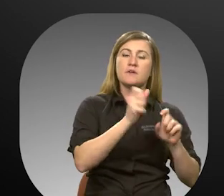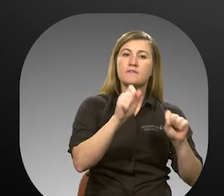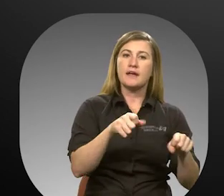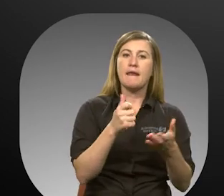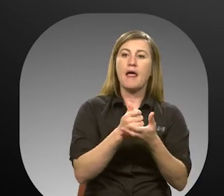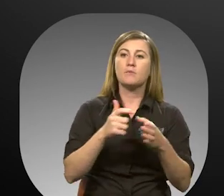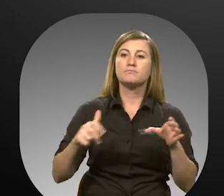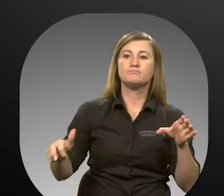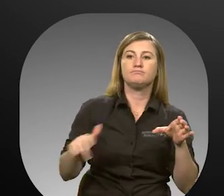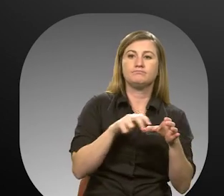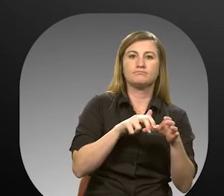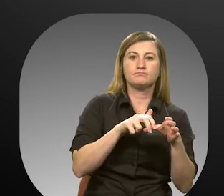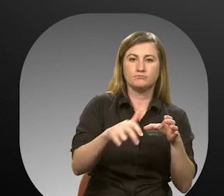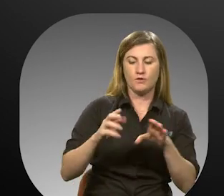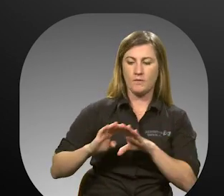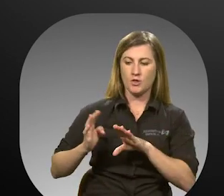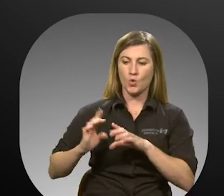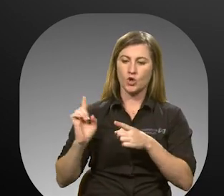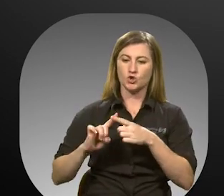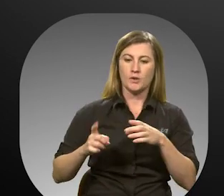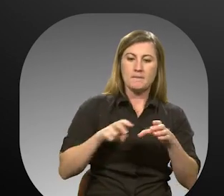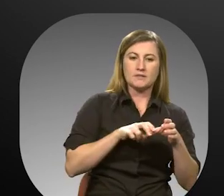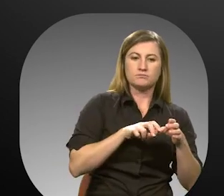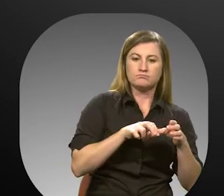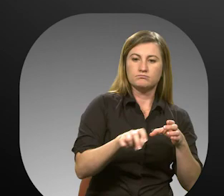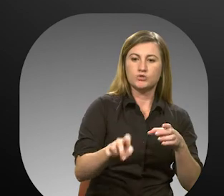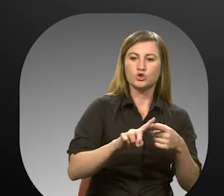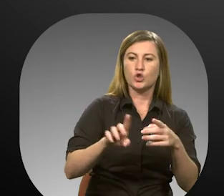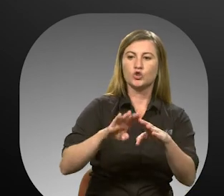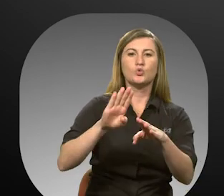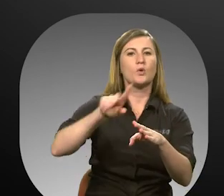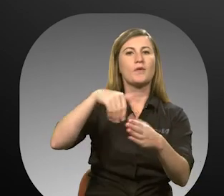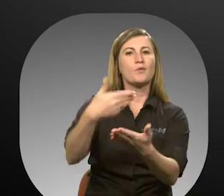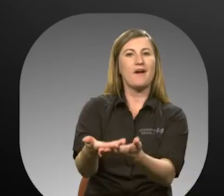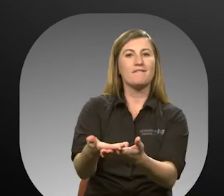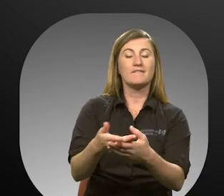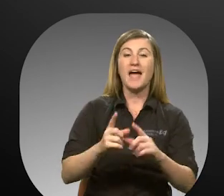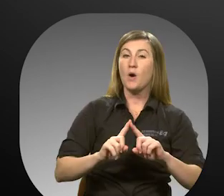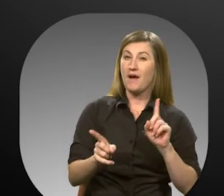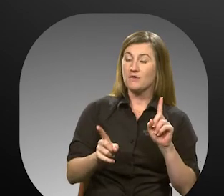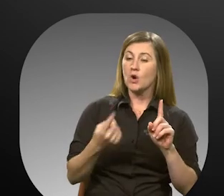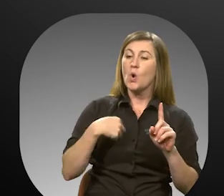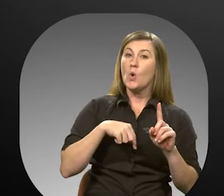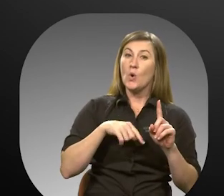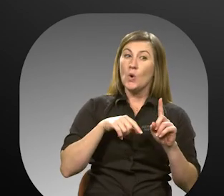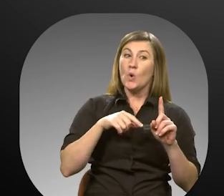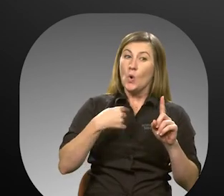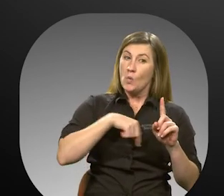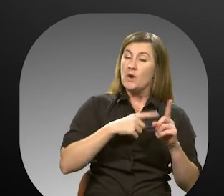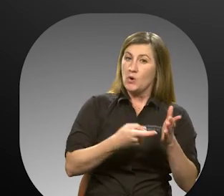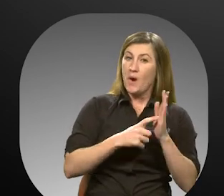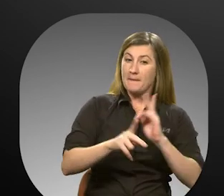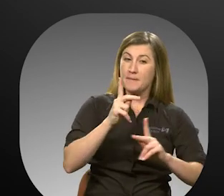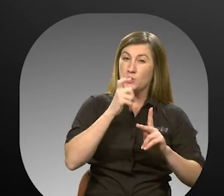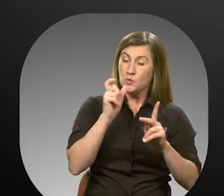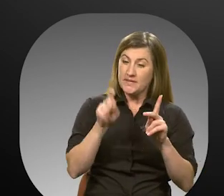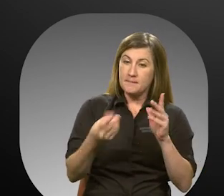are available to assist passengers from the door of their pickup location to the door of their destination. However, we require the passengers needing